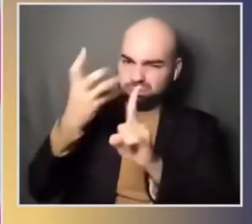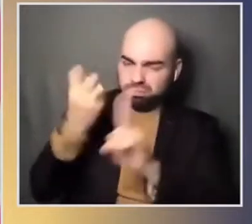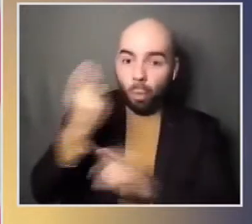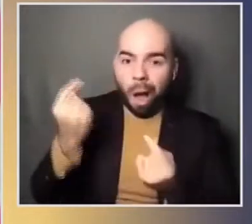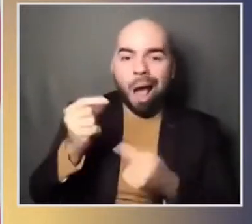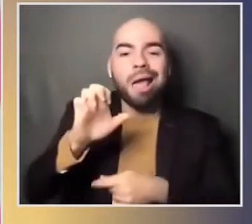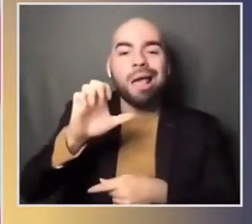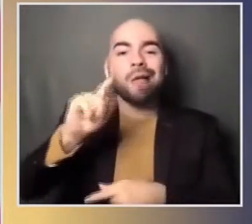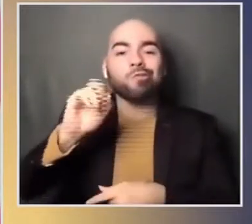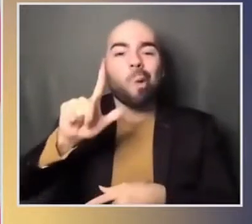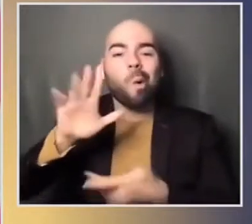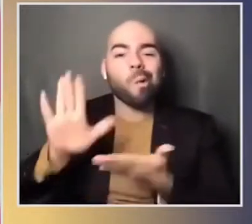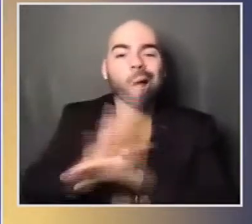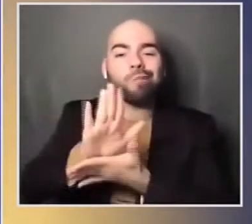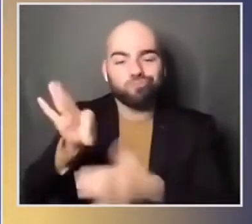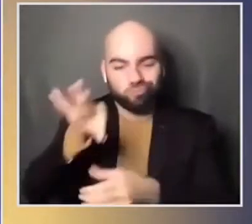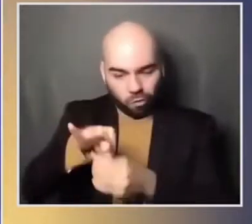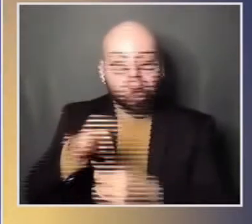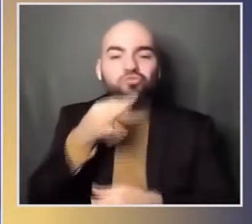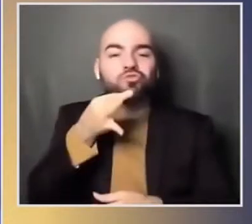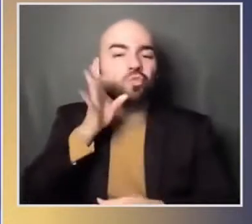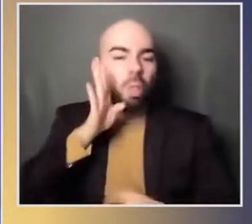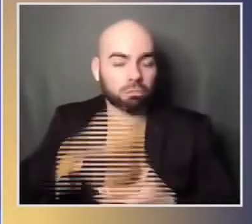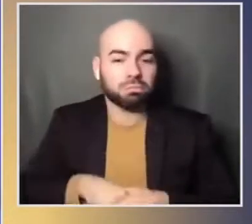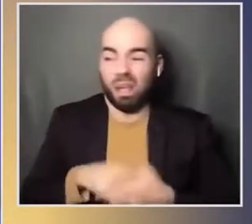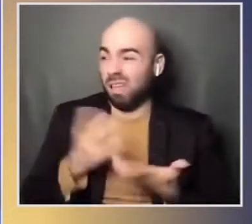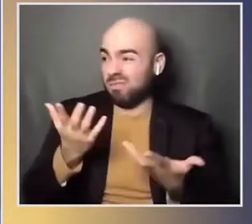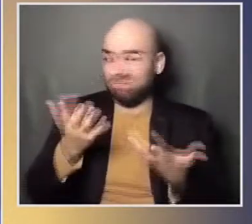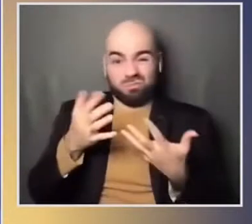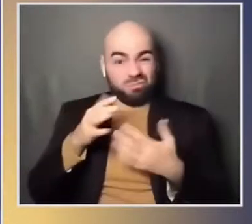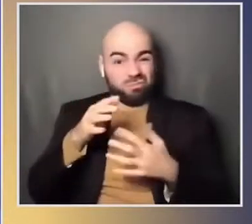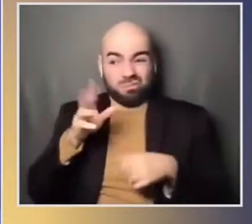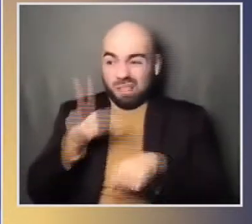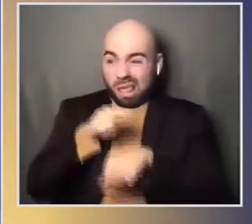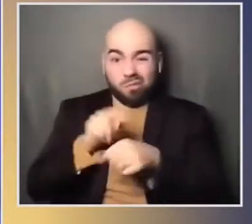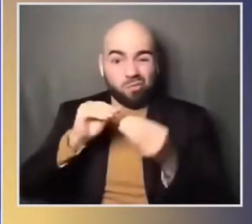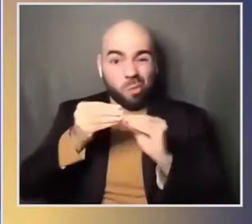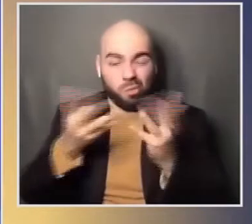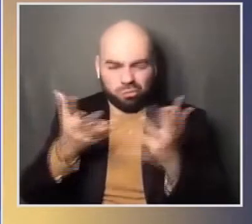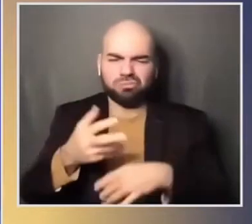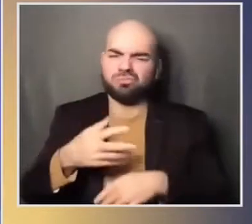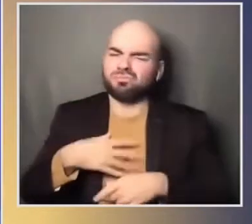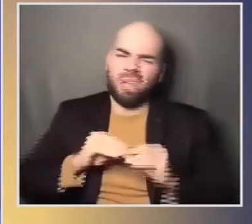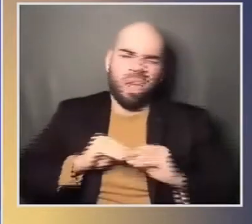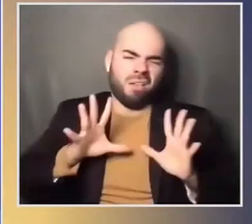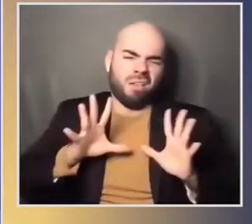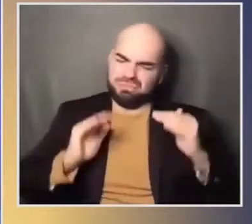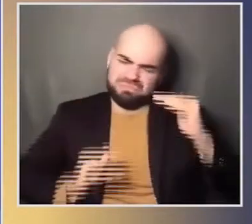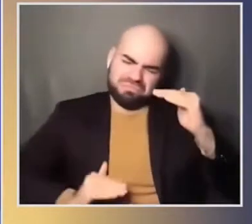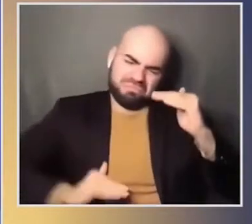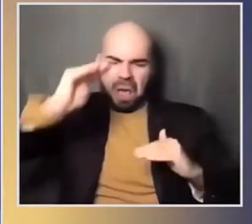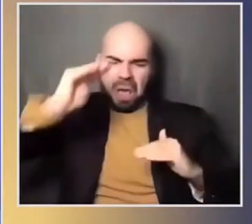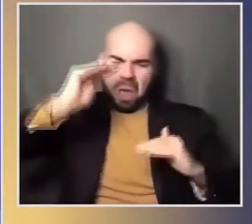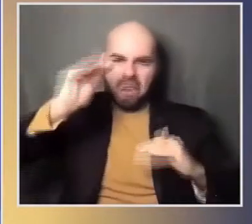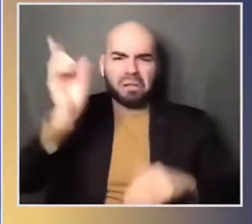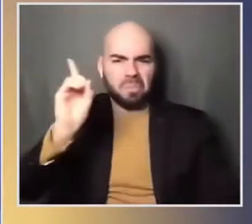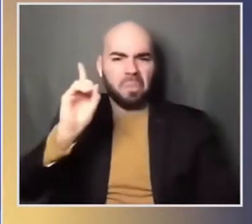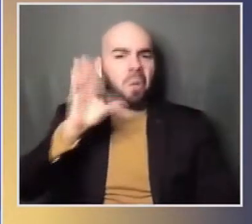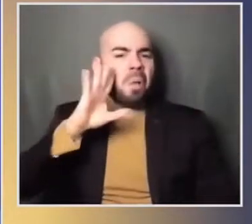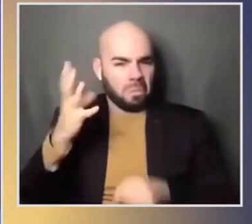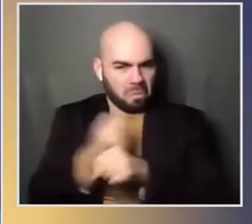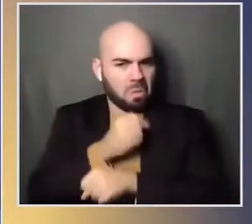after days of uncertainty joe biden has won the u.s presidential election during donald trump's four years in office